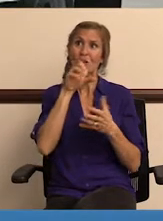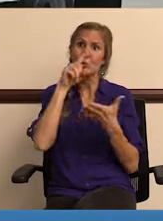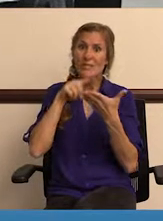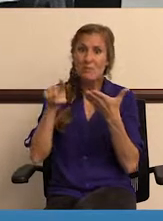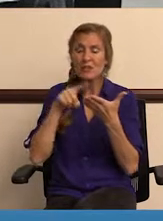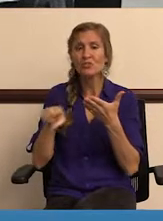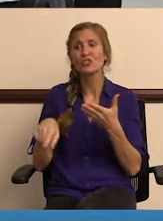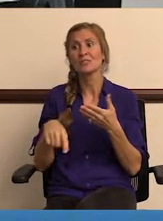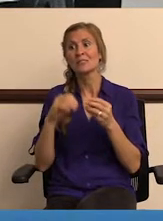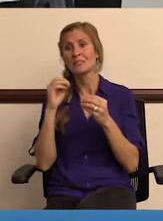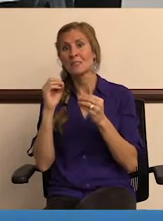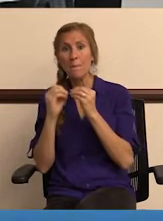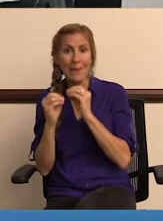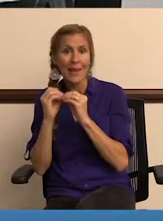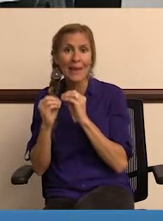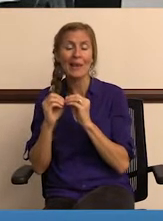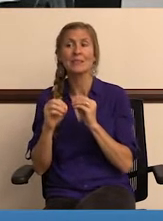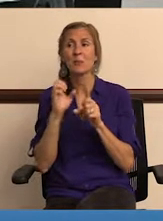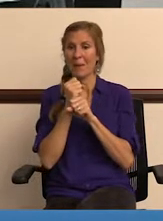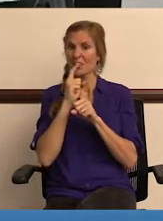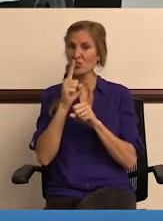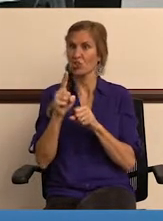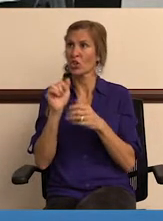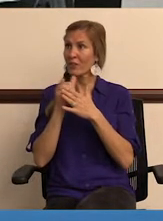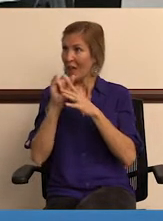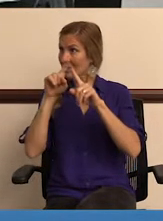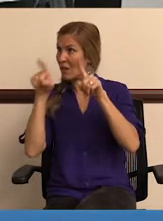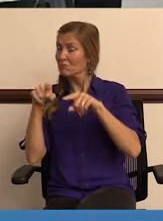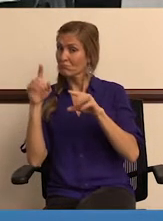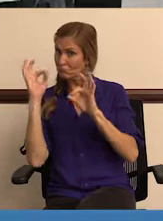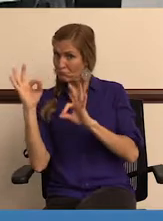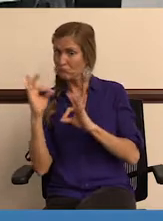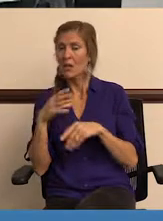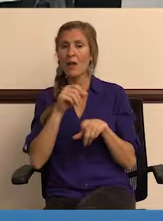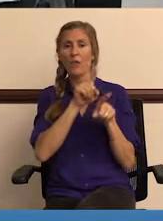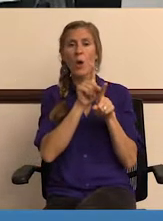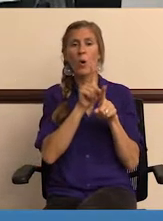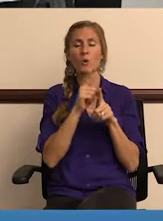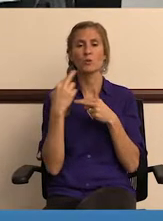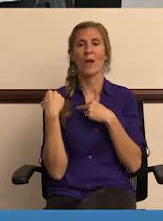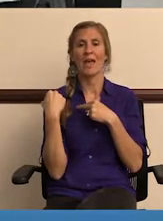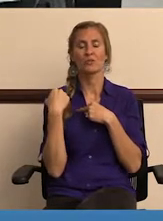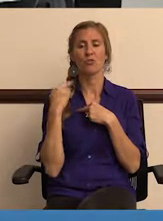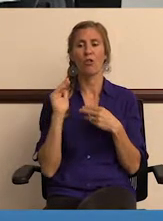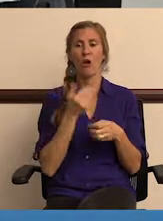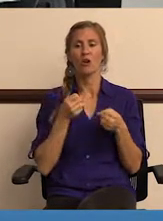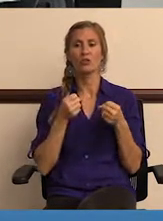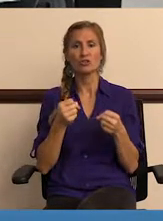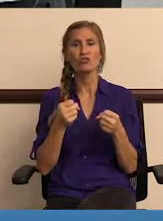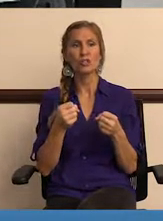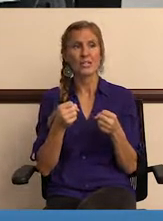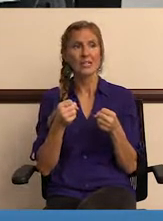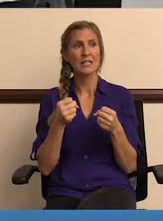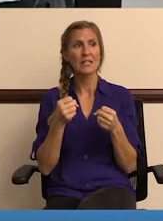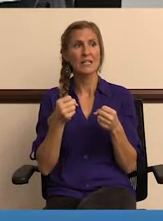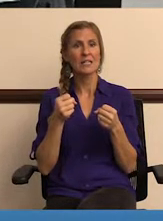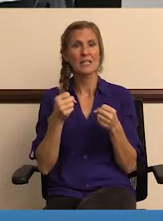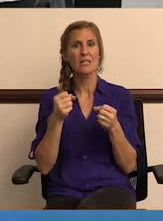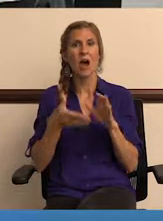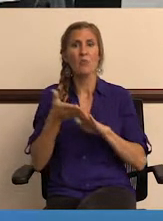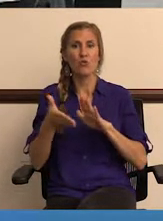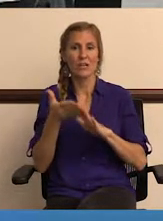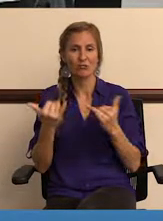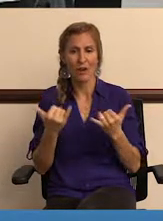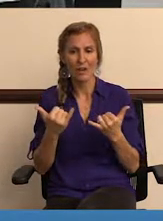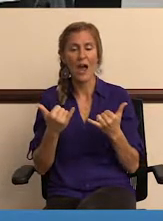repair. They do the inspections and maintenance to make sure that everything is good. They also handle our street sweeping